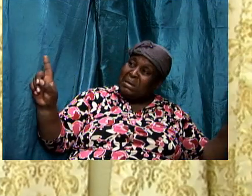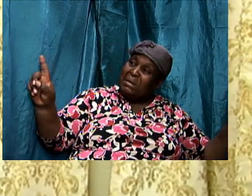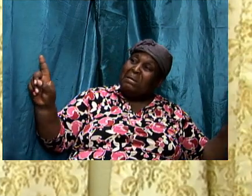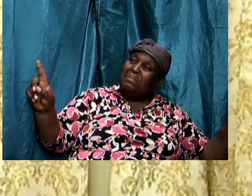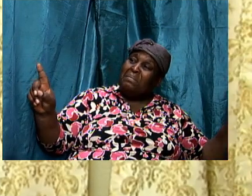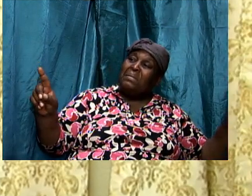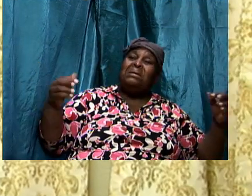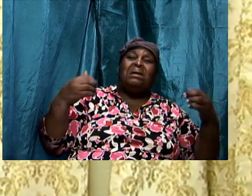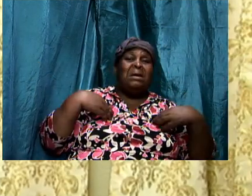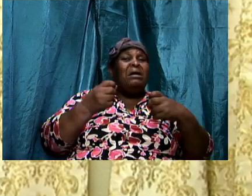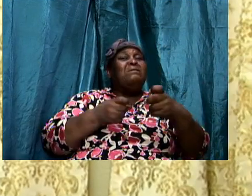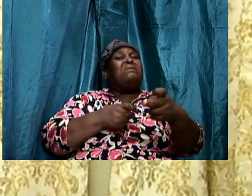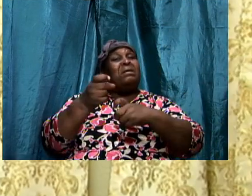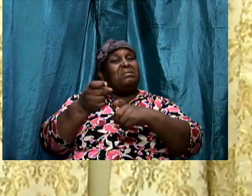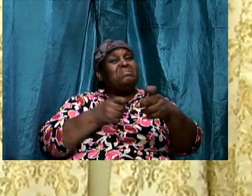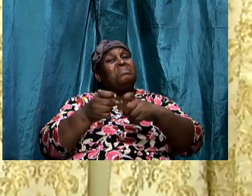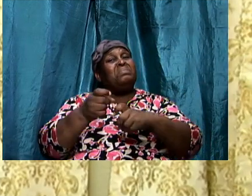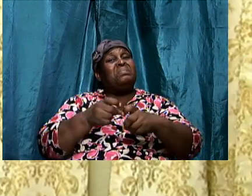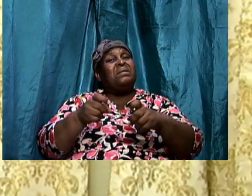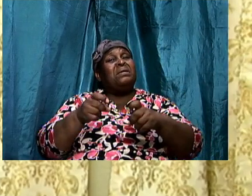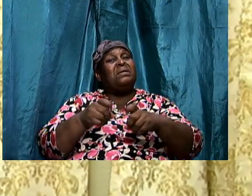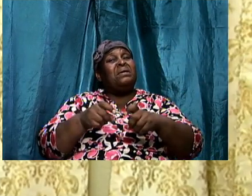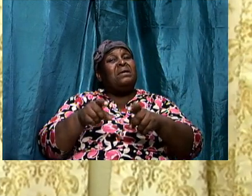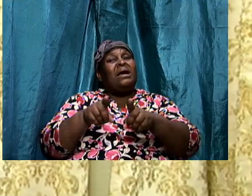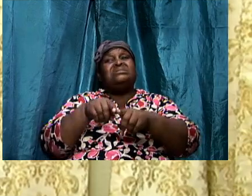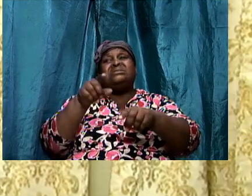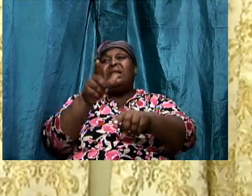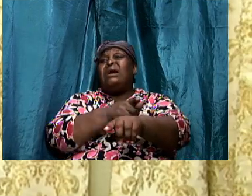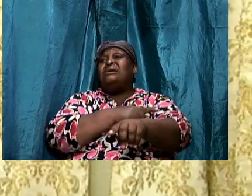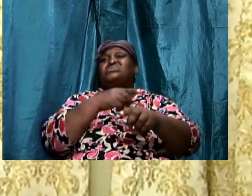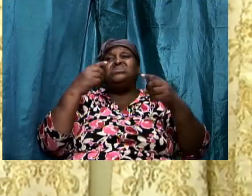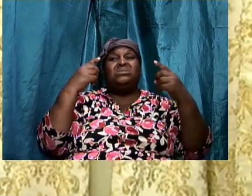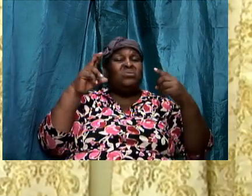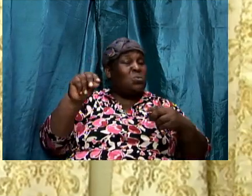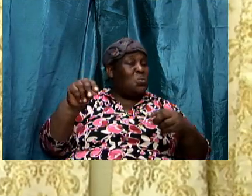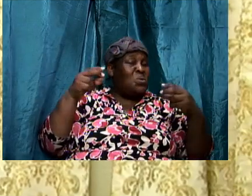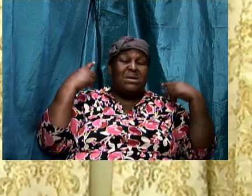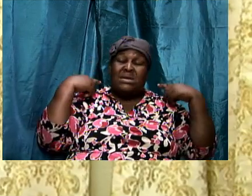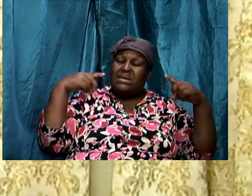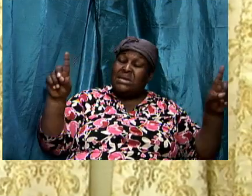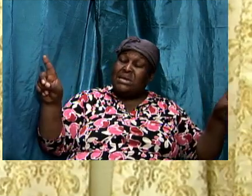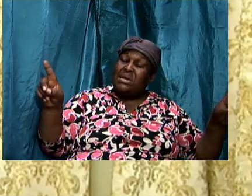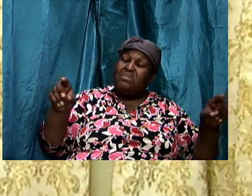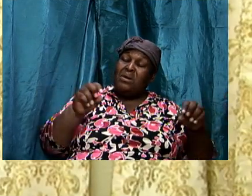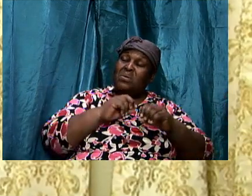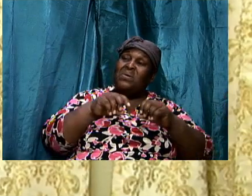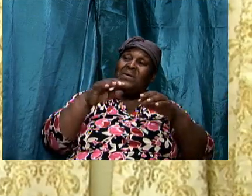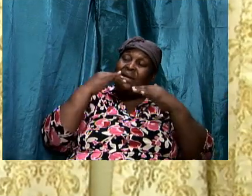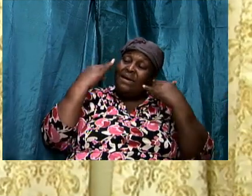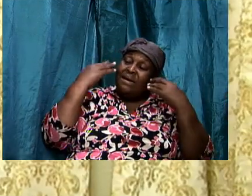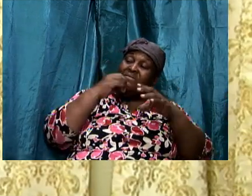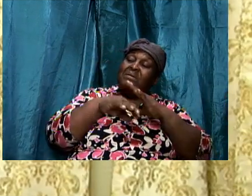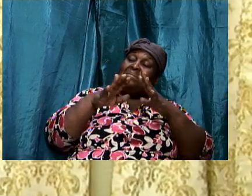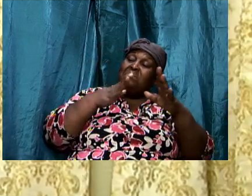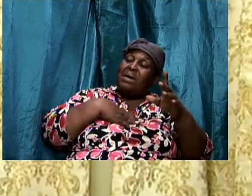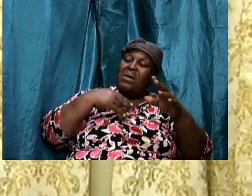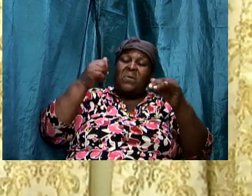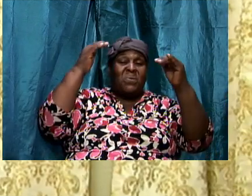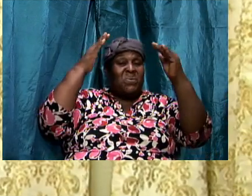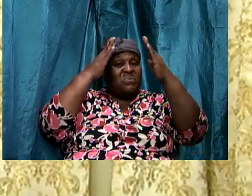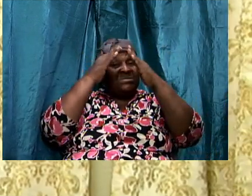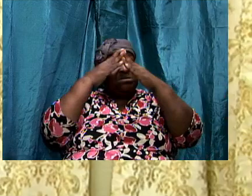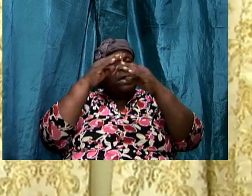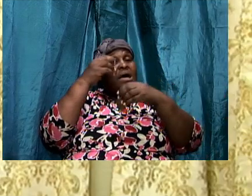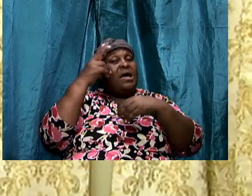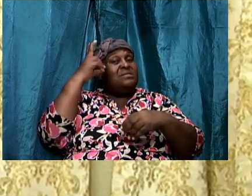the upper hand as long as no demon no laugh in my house and as long as no devil no cause the light to switch on and switch off and cause this to